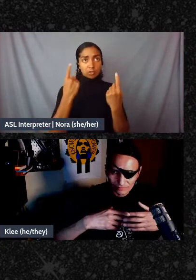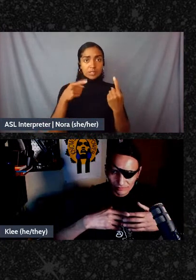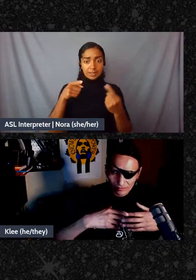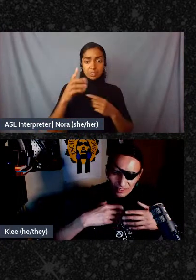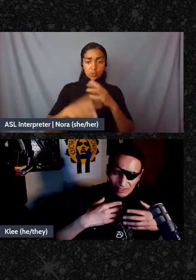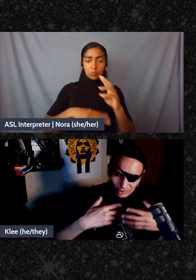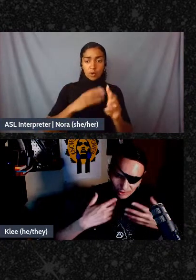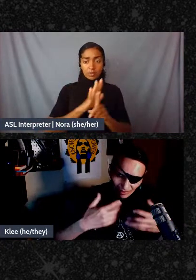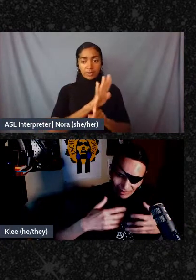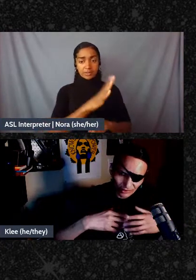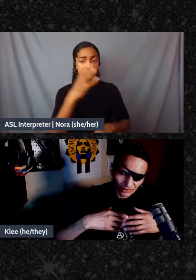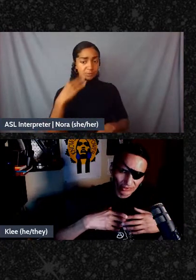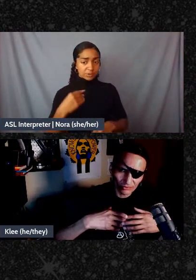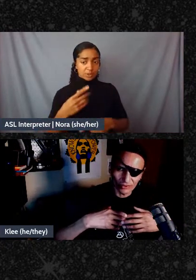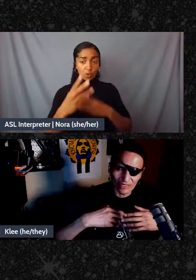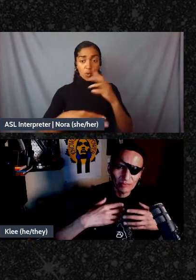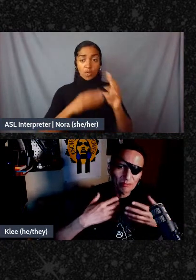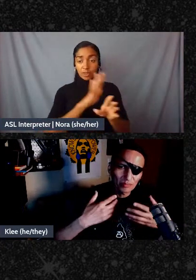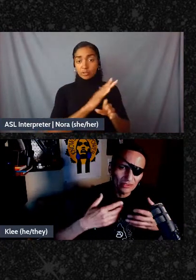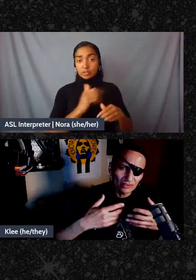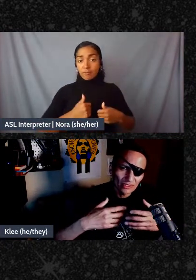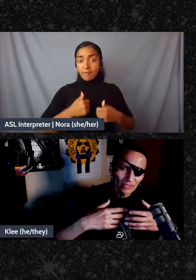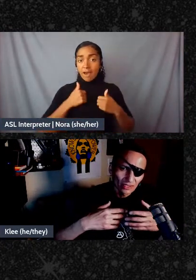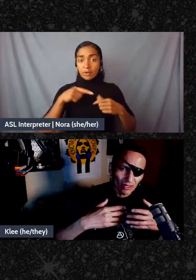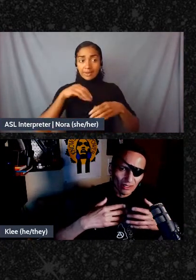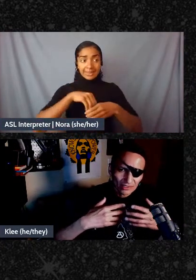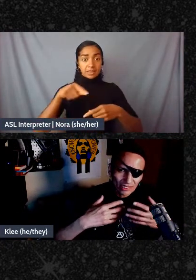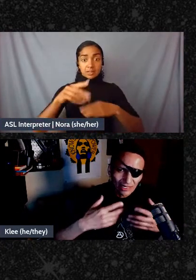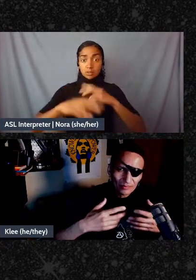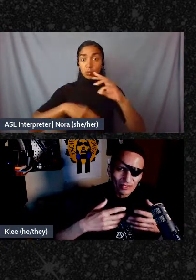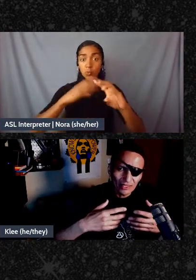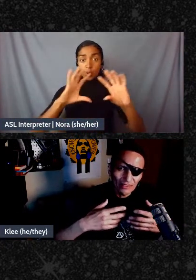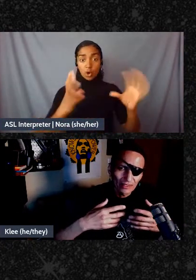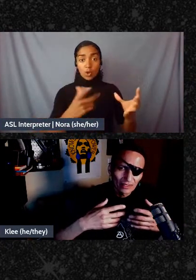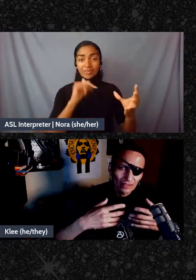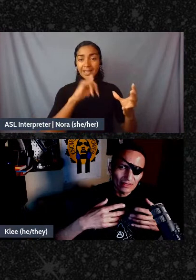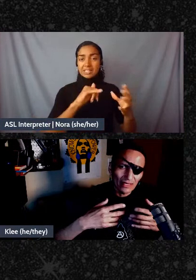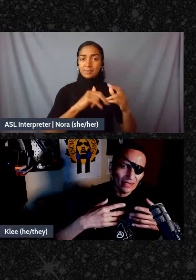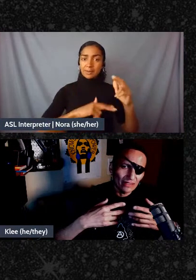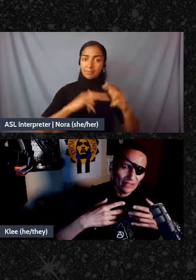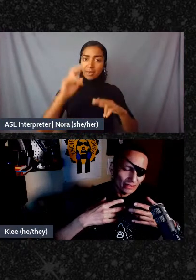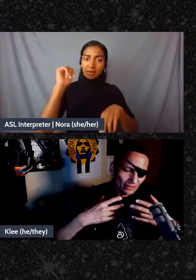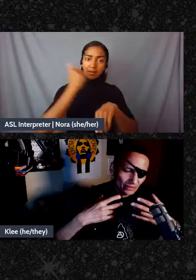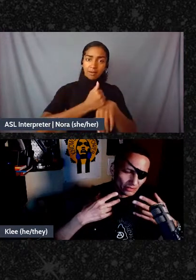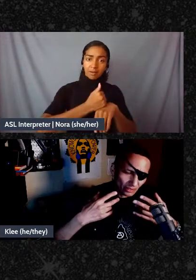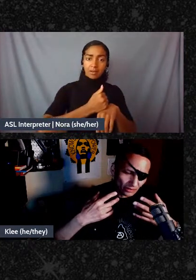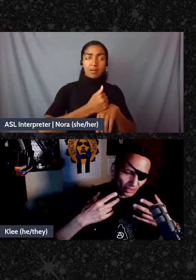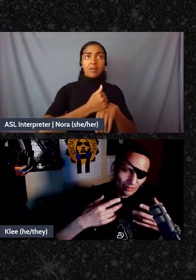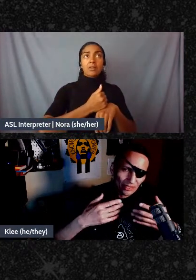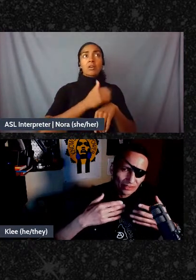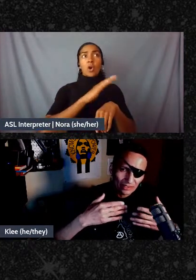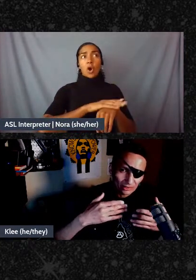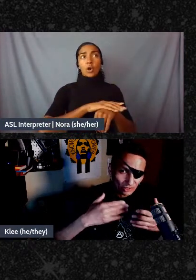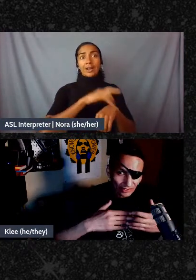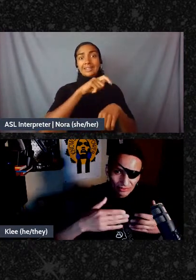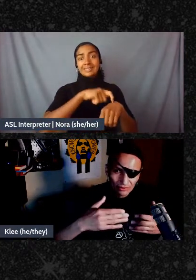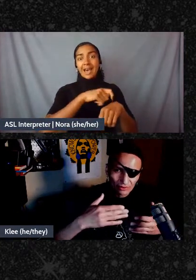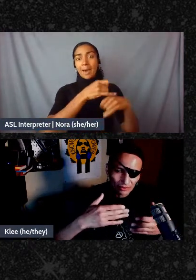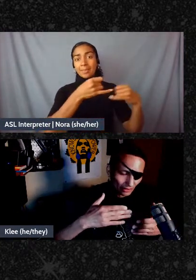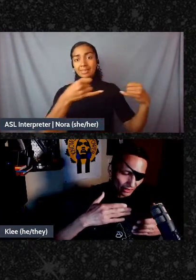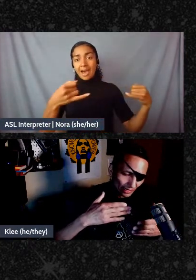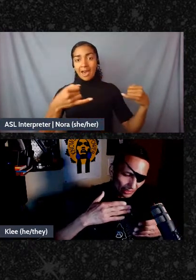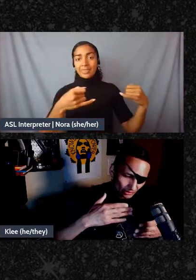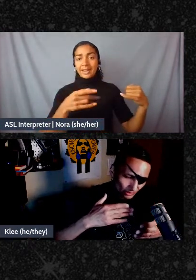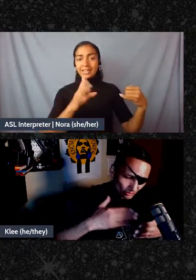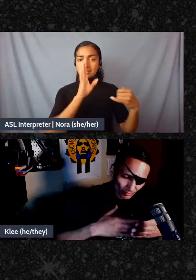world their survival in this world has been built on a timeline that is a timeline that is linear